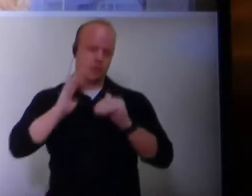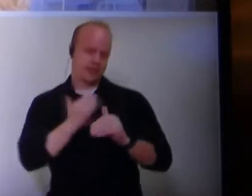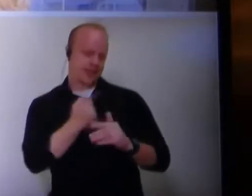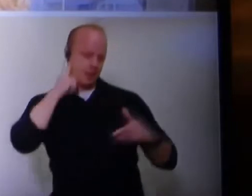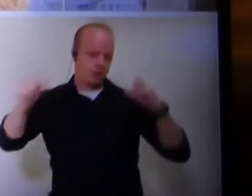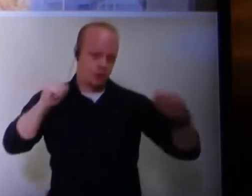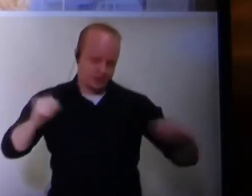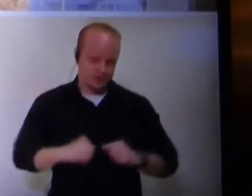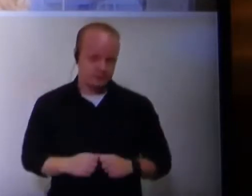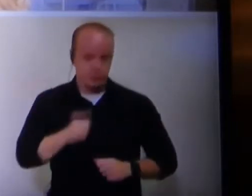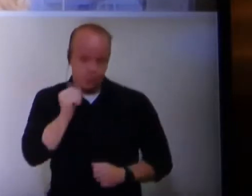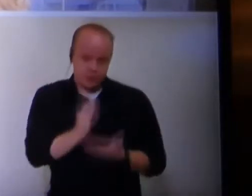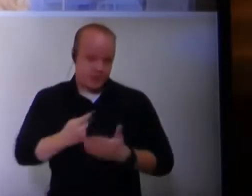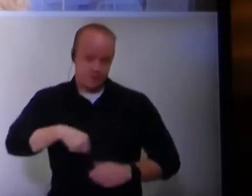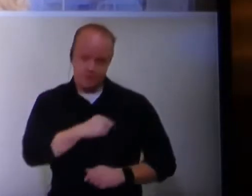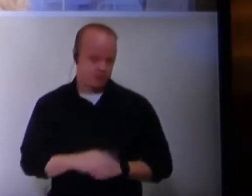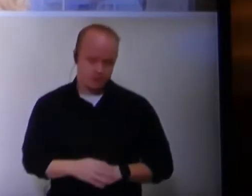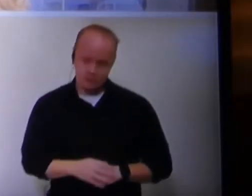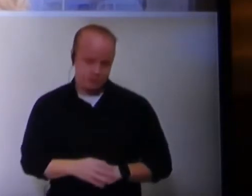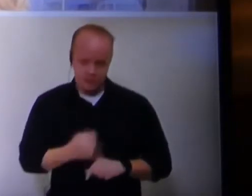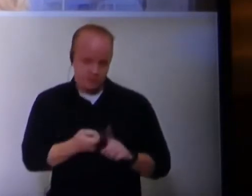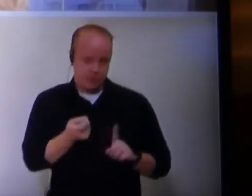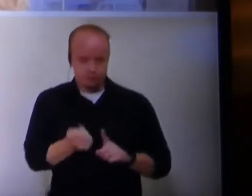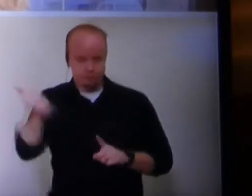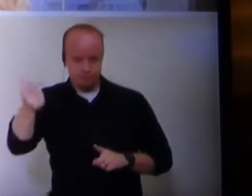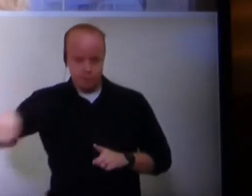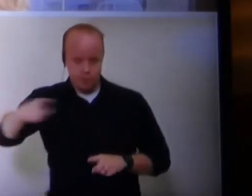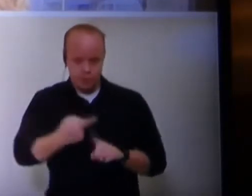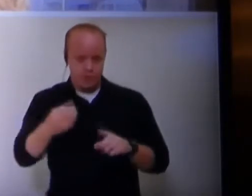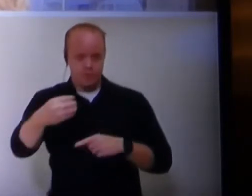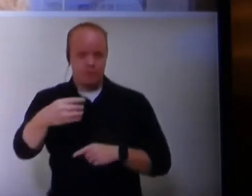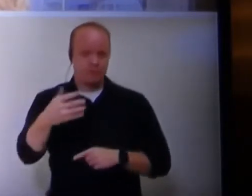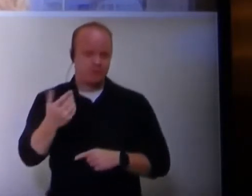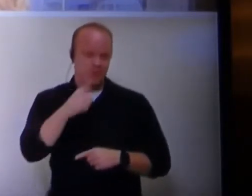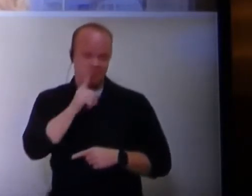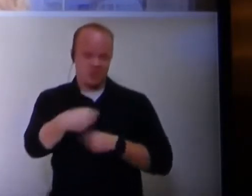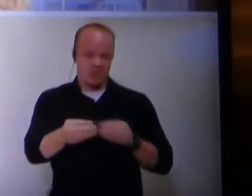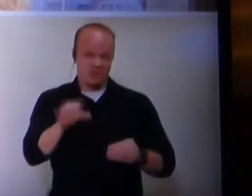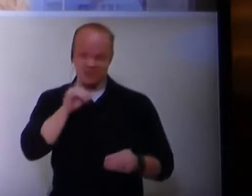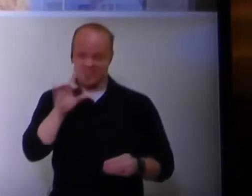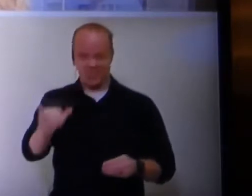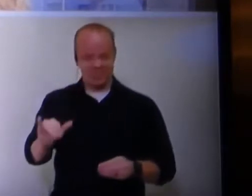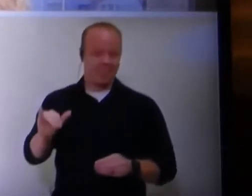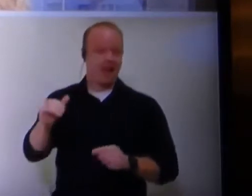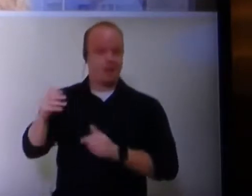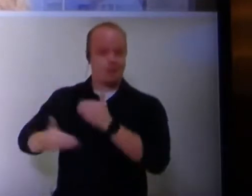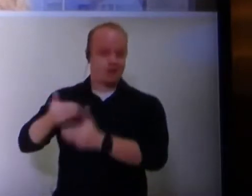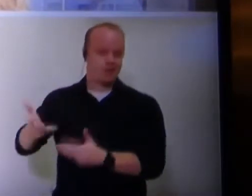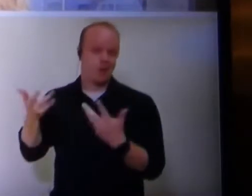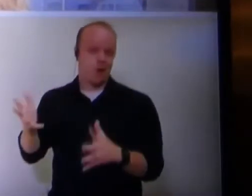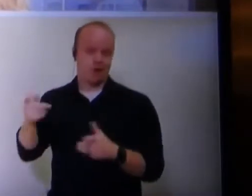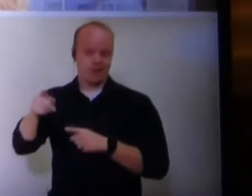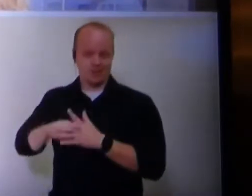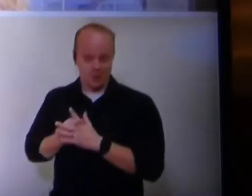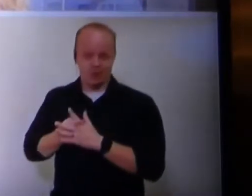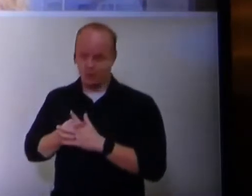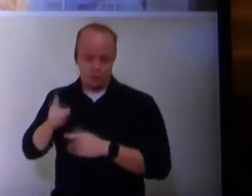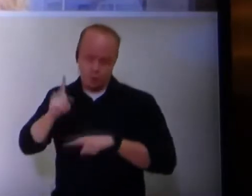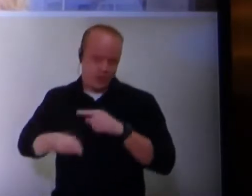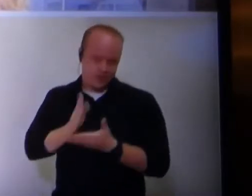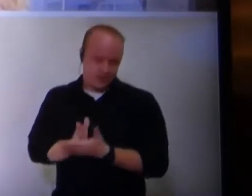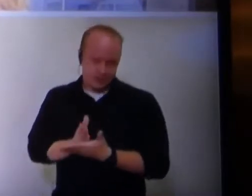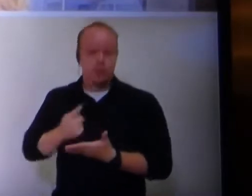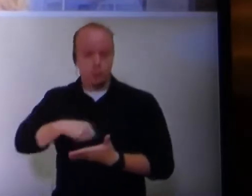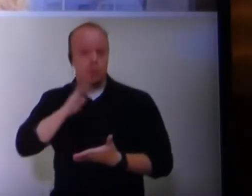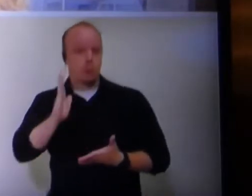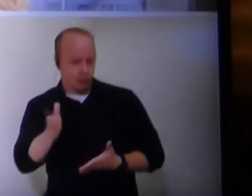I'm pretty sure you will not stop us from removing you from office. That law is already rolling. You can't stop what's coming. We will be heard.